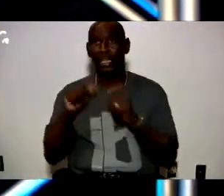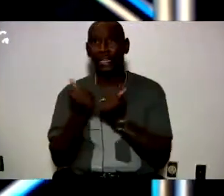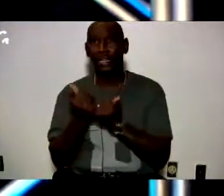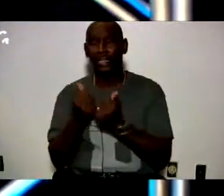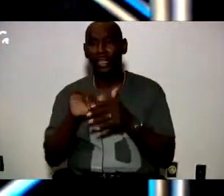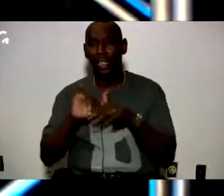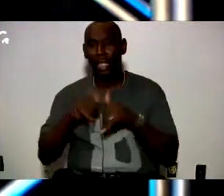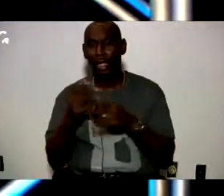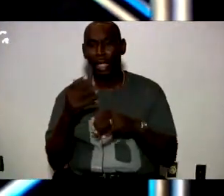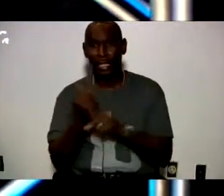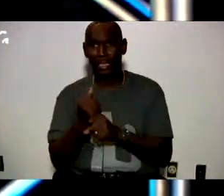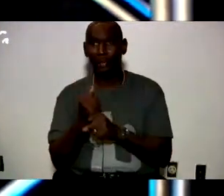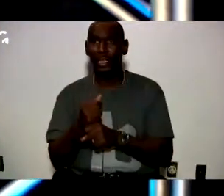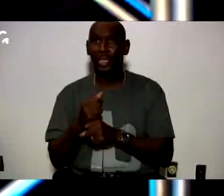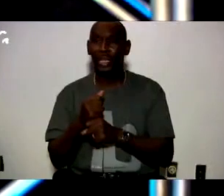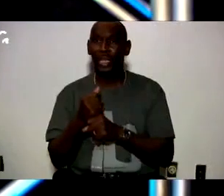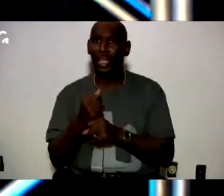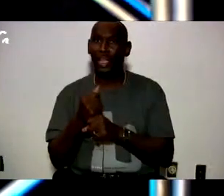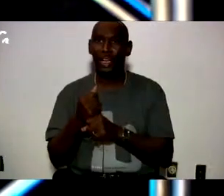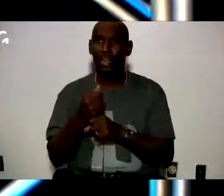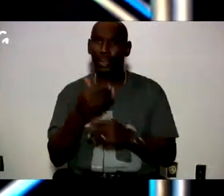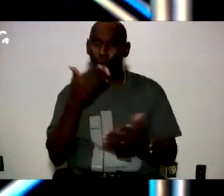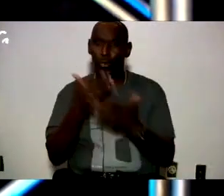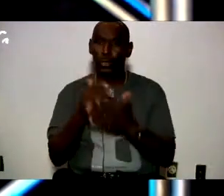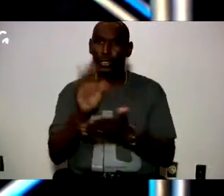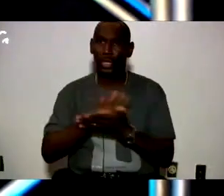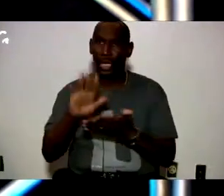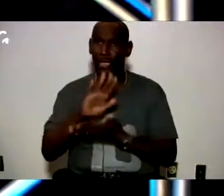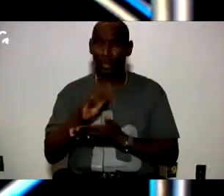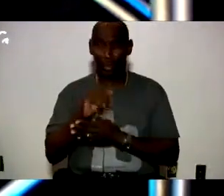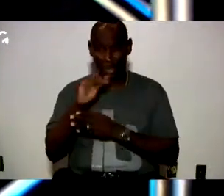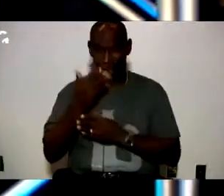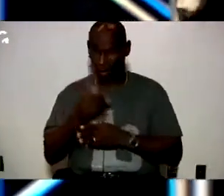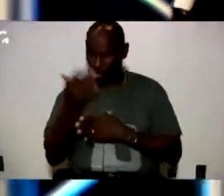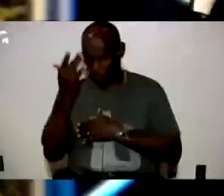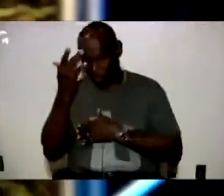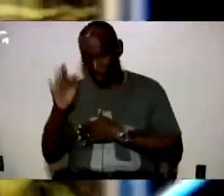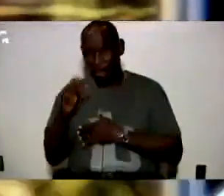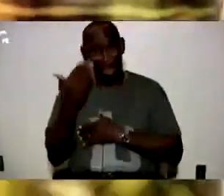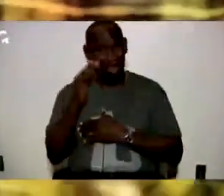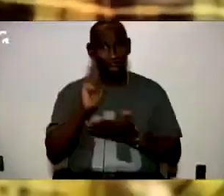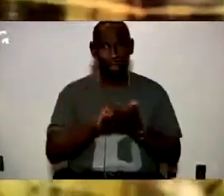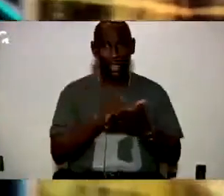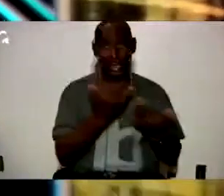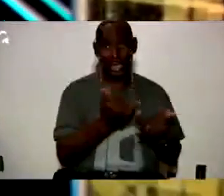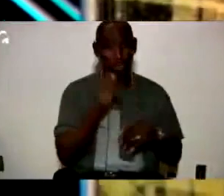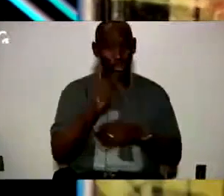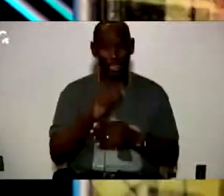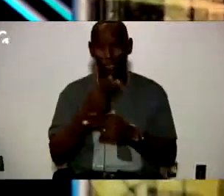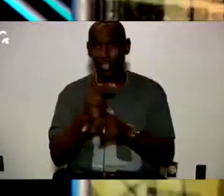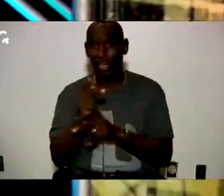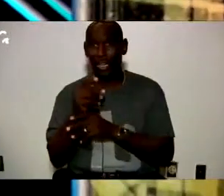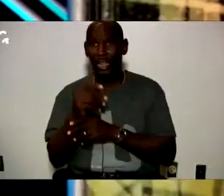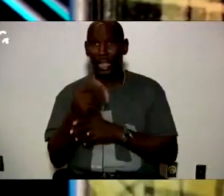get them in the Ivy Leagues when my youngest son was just as smart and I didn't know what I know then I didn't know that now you got to figure that out so